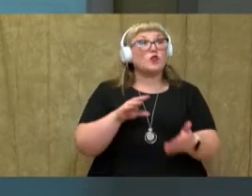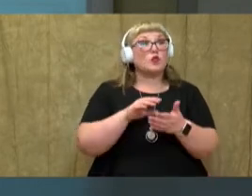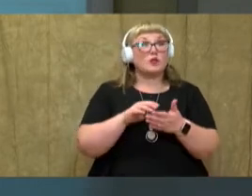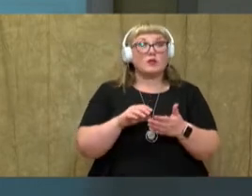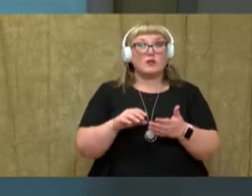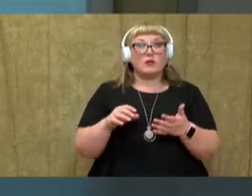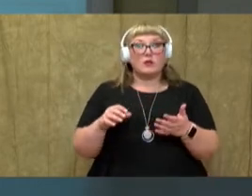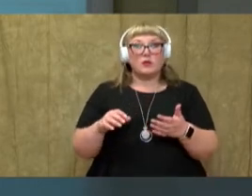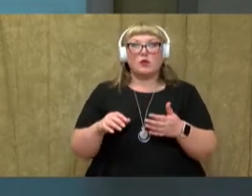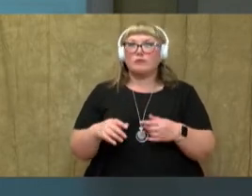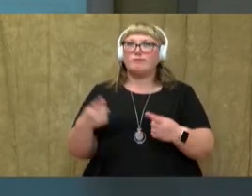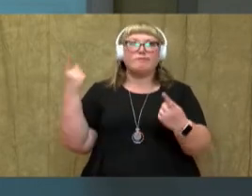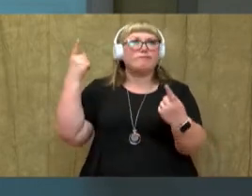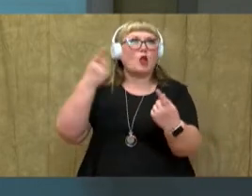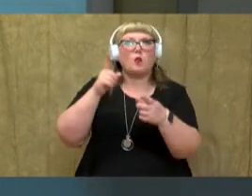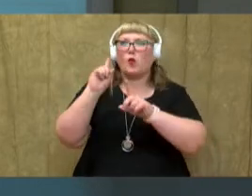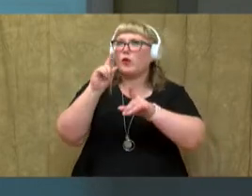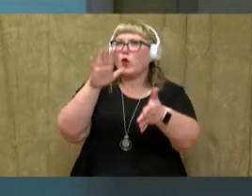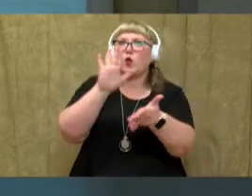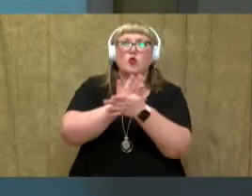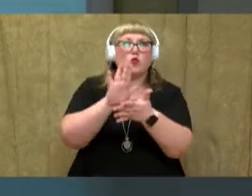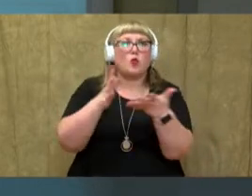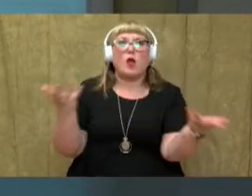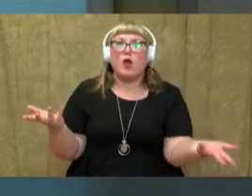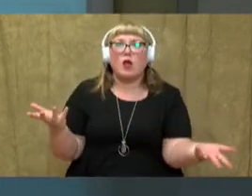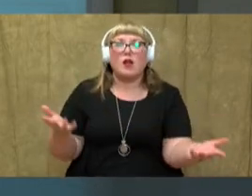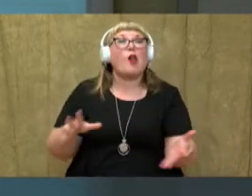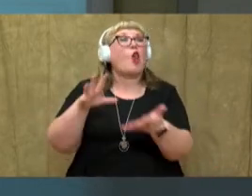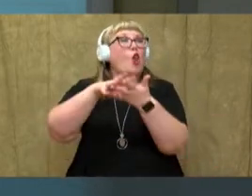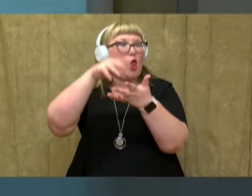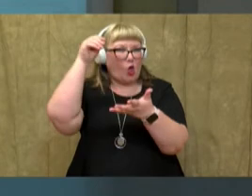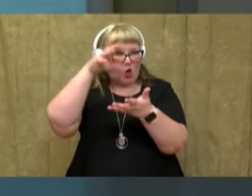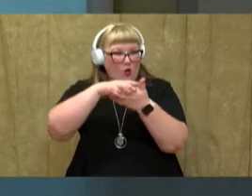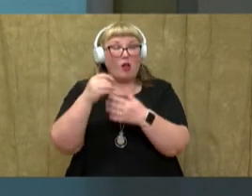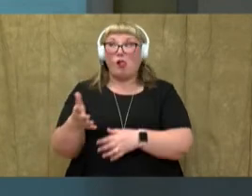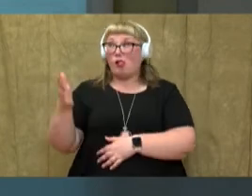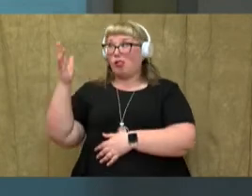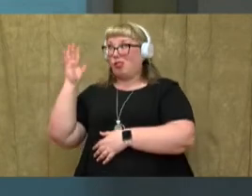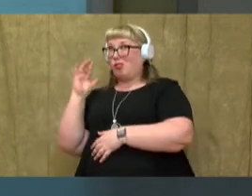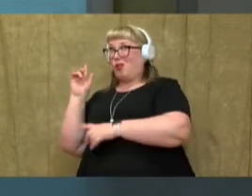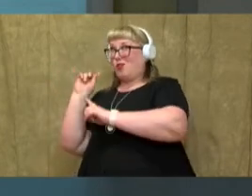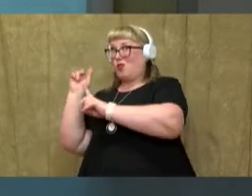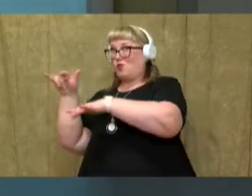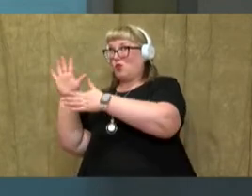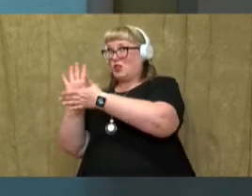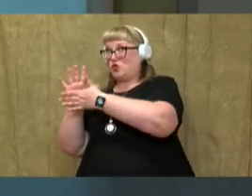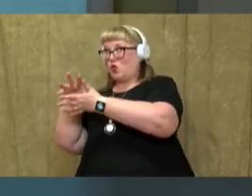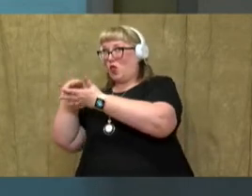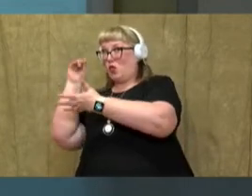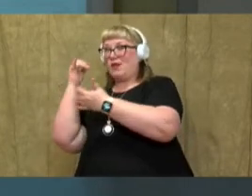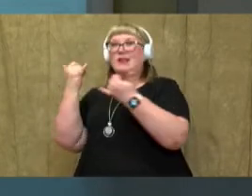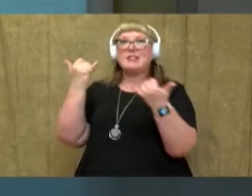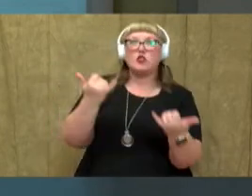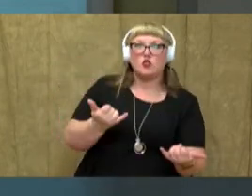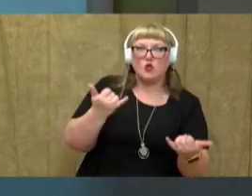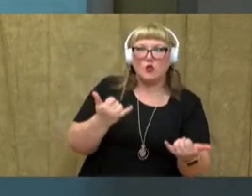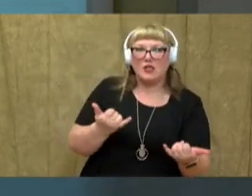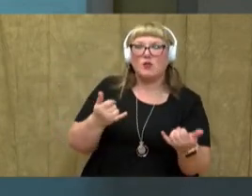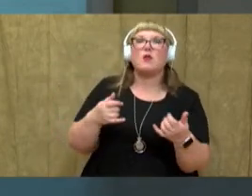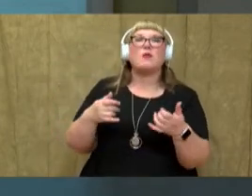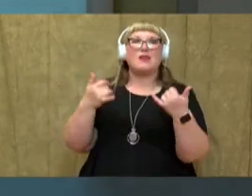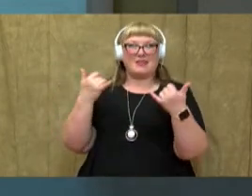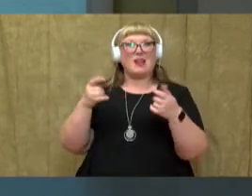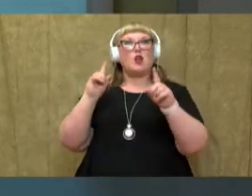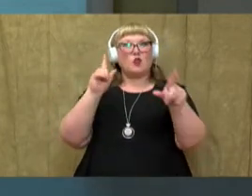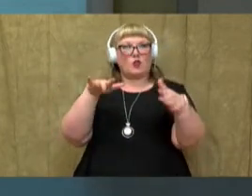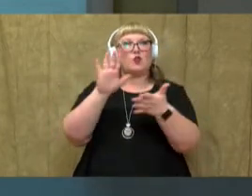What was the whole purpose of going to school? To learn. So long ago they went to school to learn, and today that's our